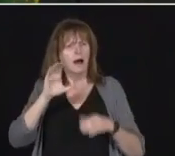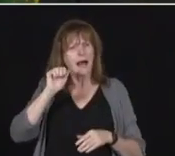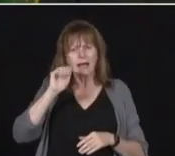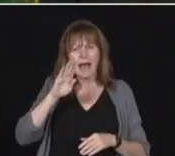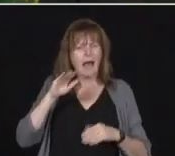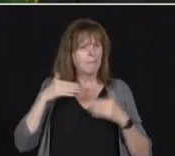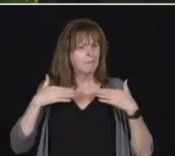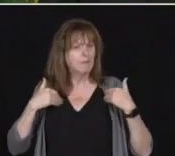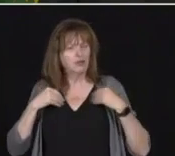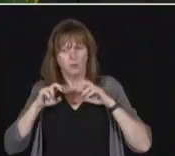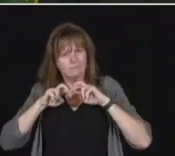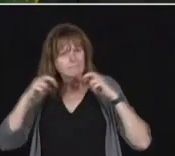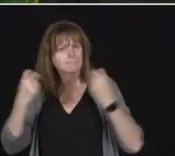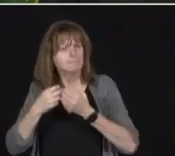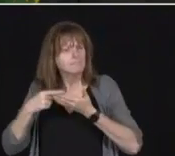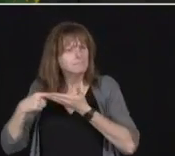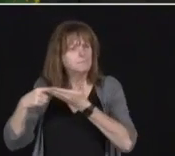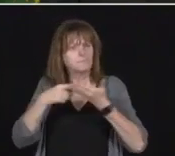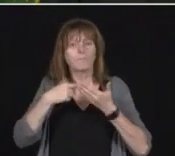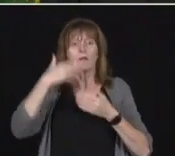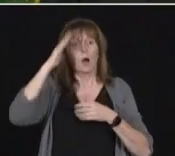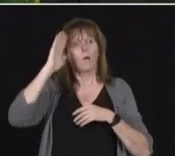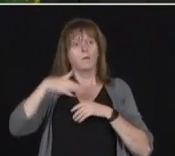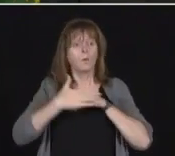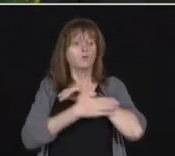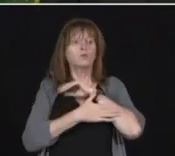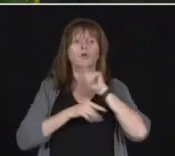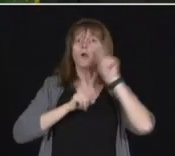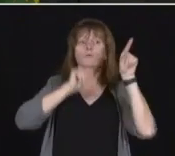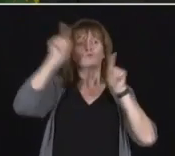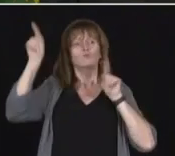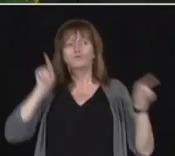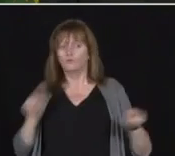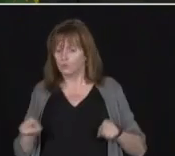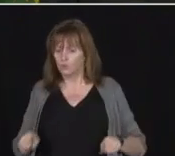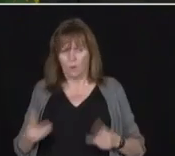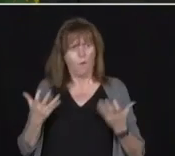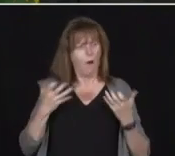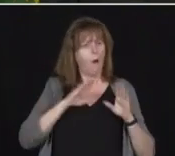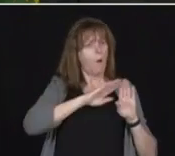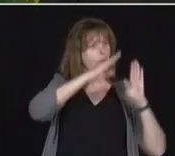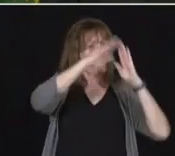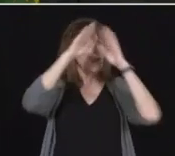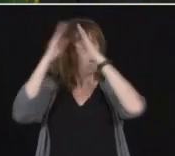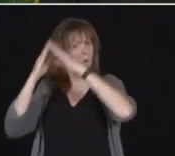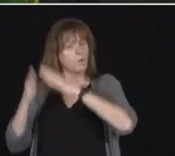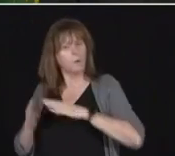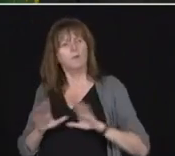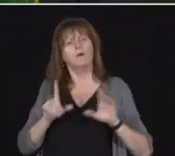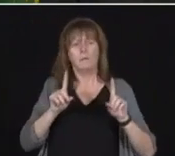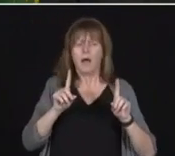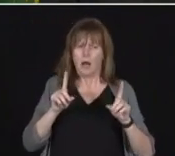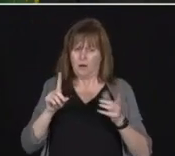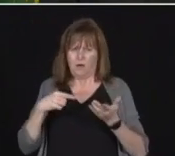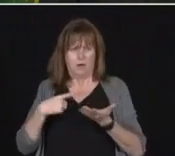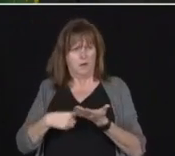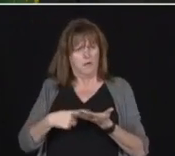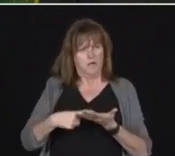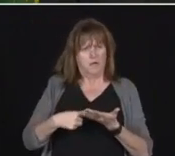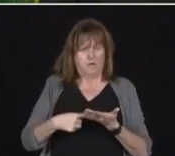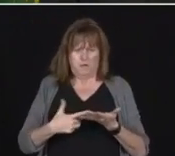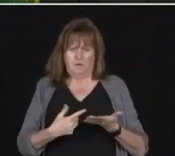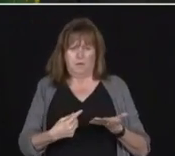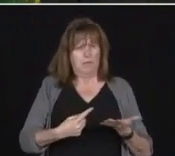at the health table right now. And they'll make those decisions within the week. And we'll be able to come out to the public and